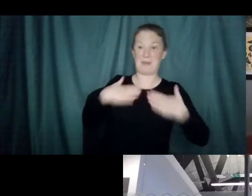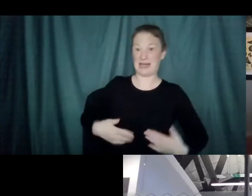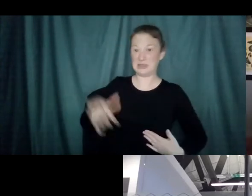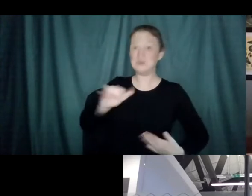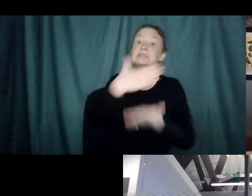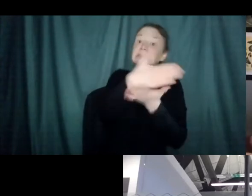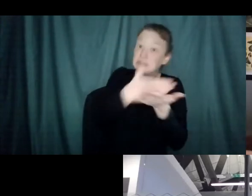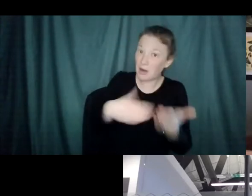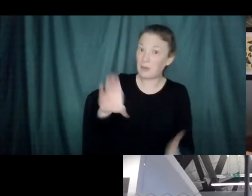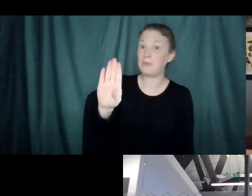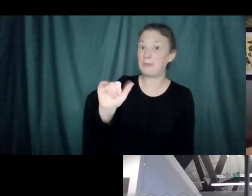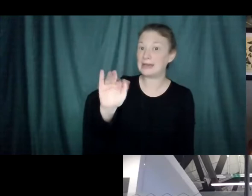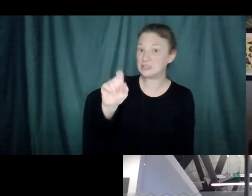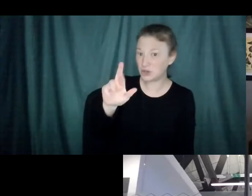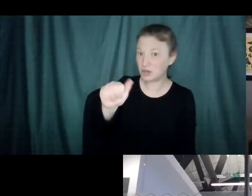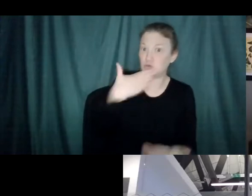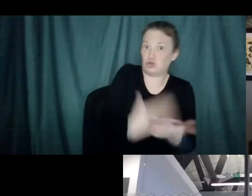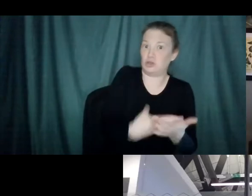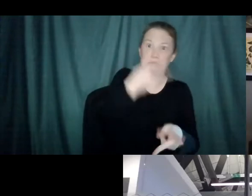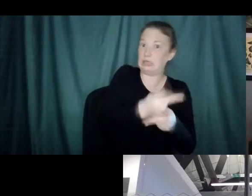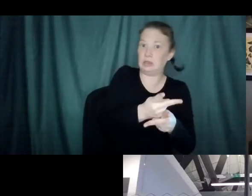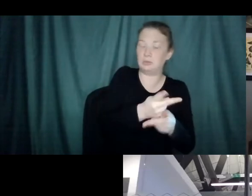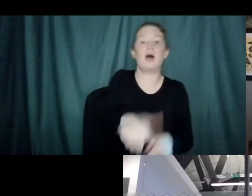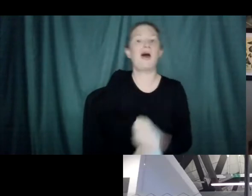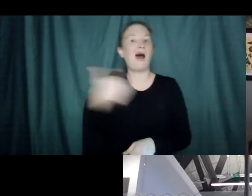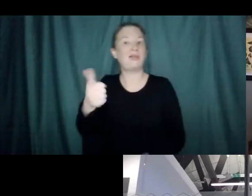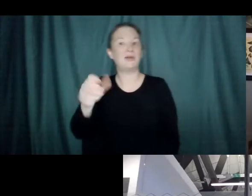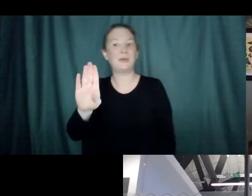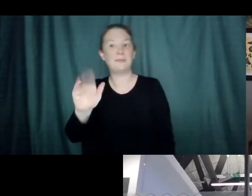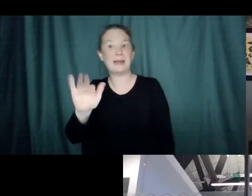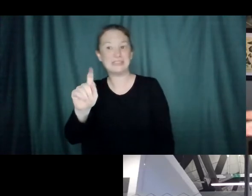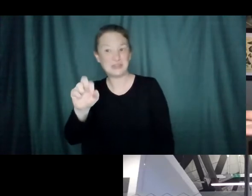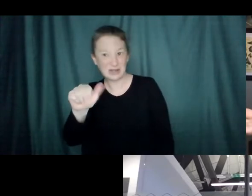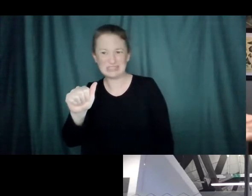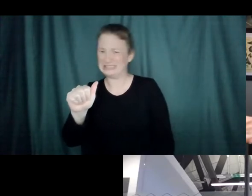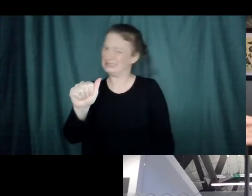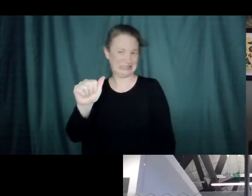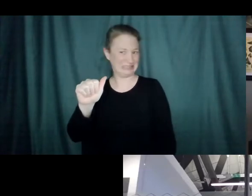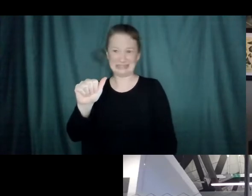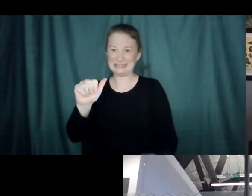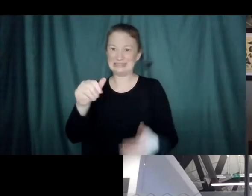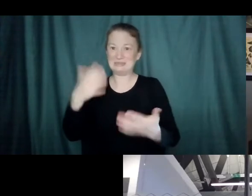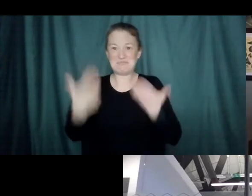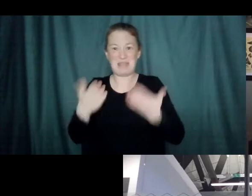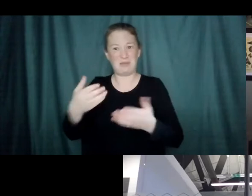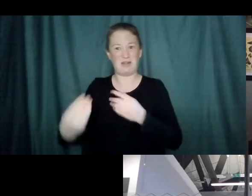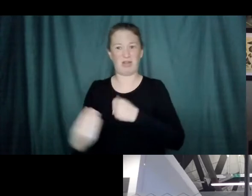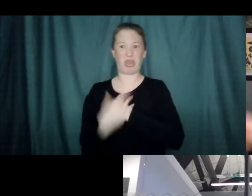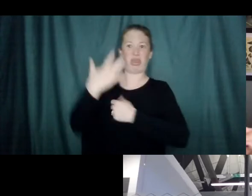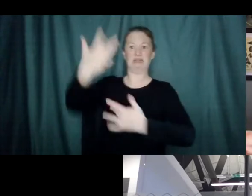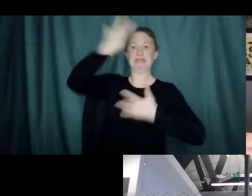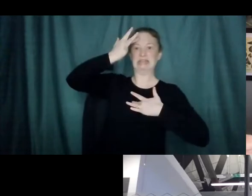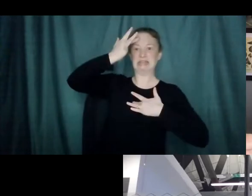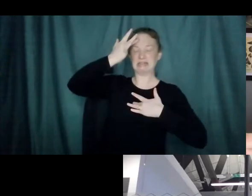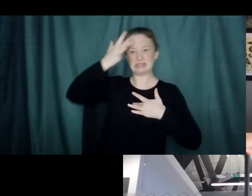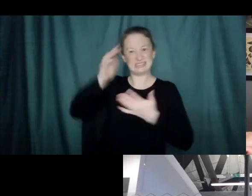So the immune system is constantly walking a very, very fine line between accidentally being a little too overzealous and